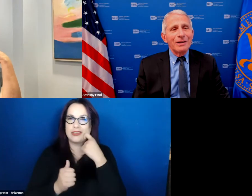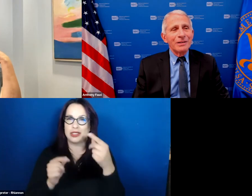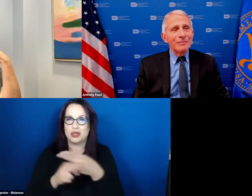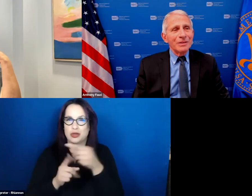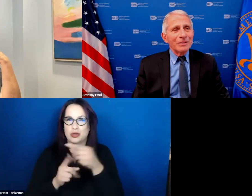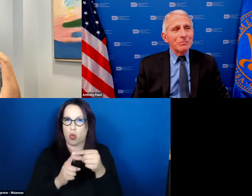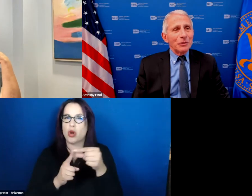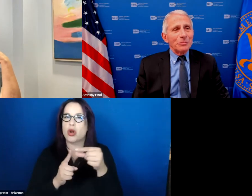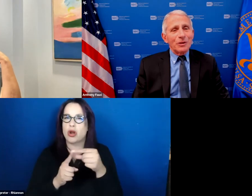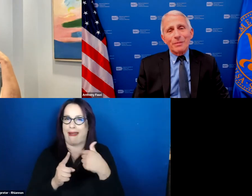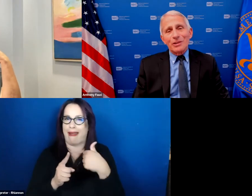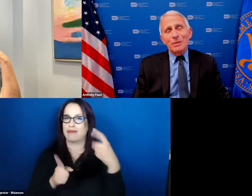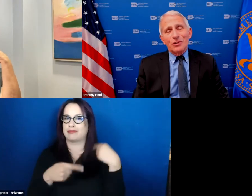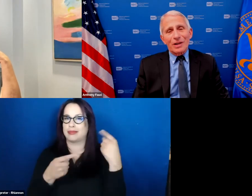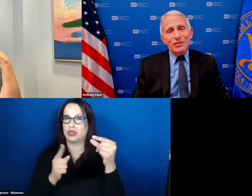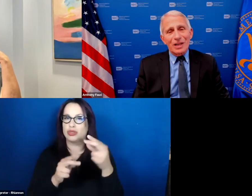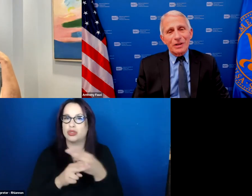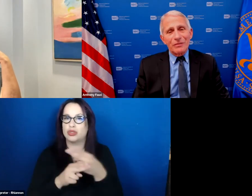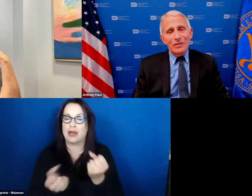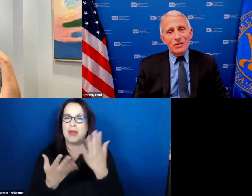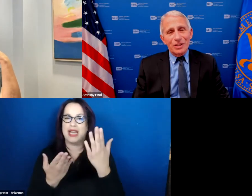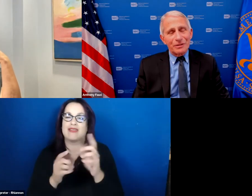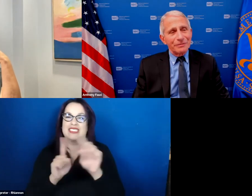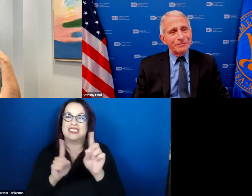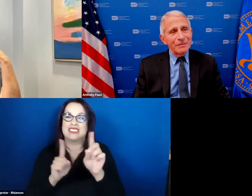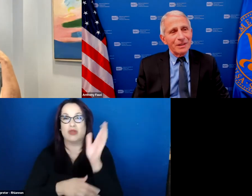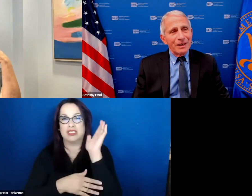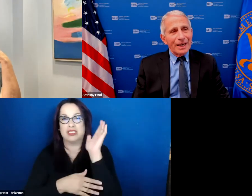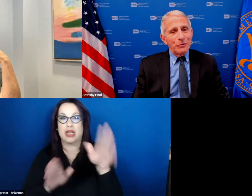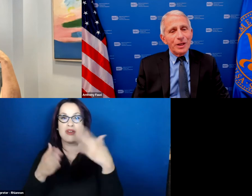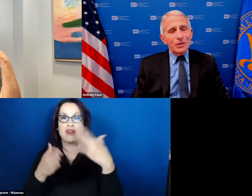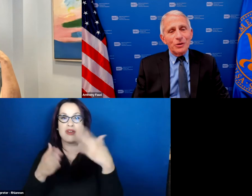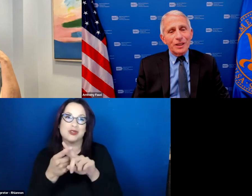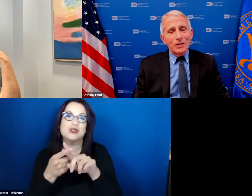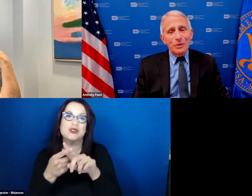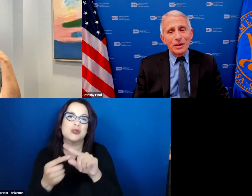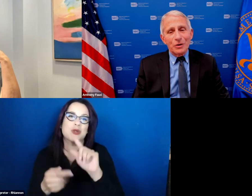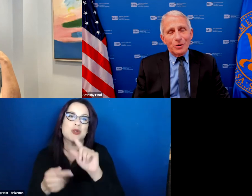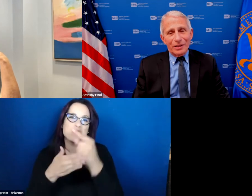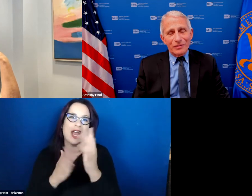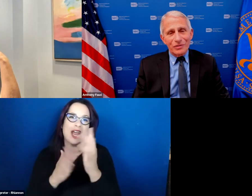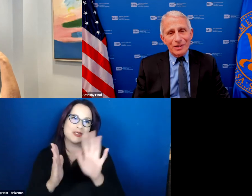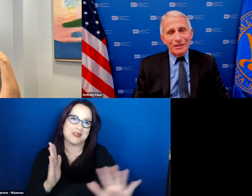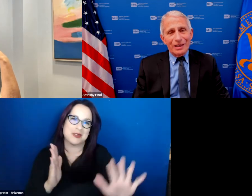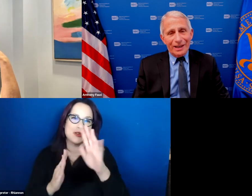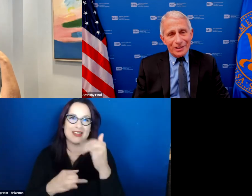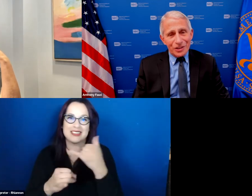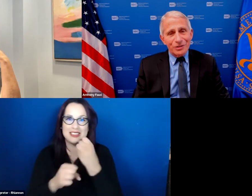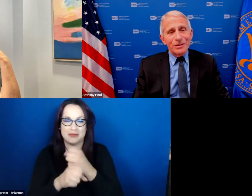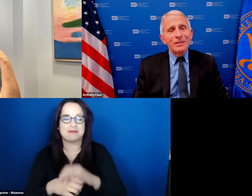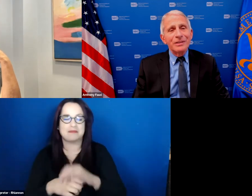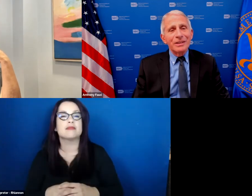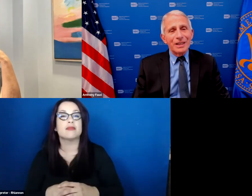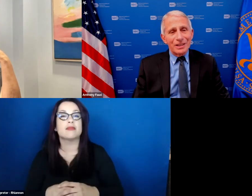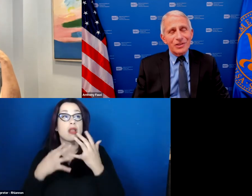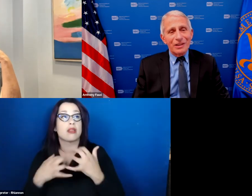my multiple commencement addresses I've given this year and we are talking to a young audience and the answer